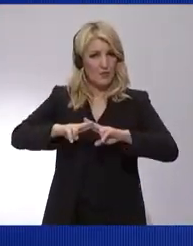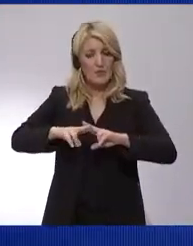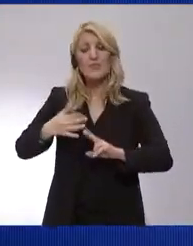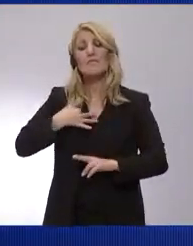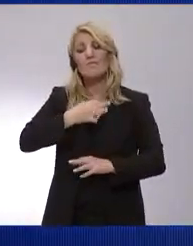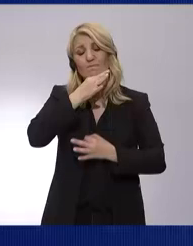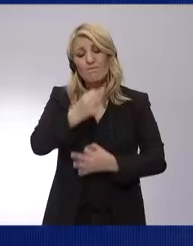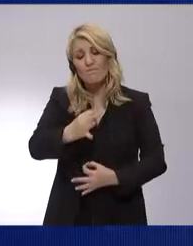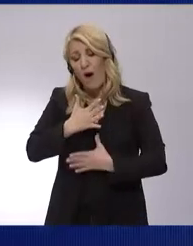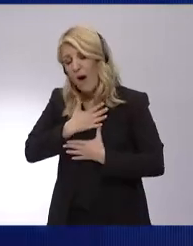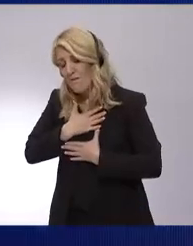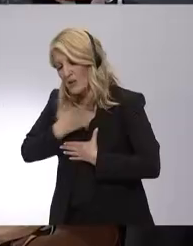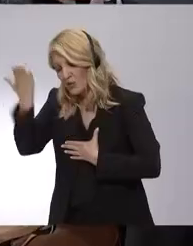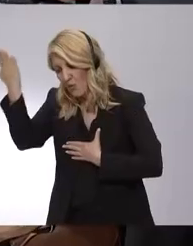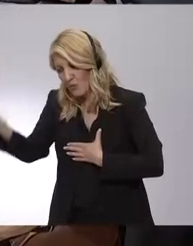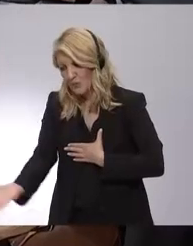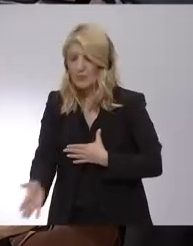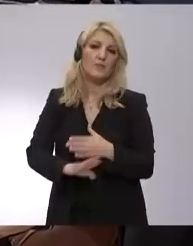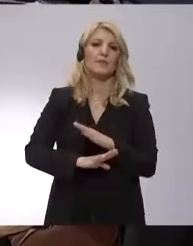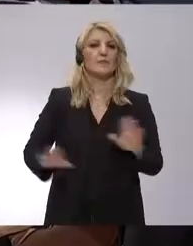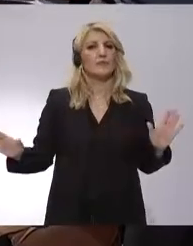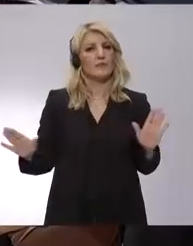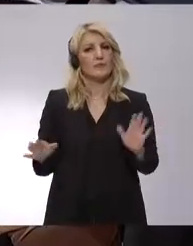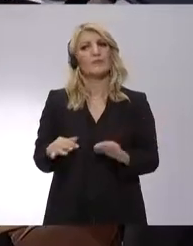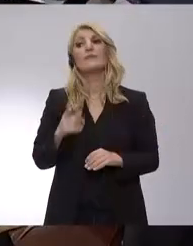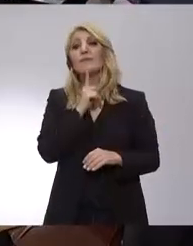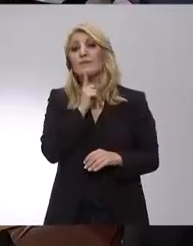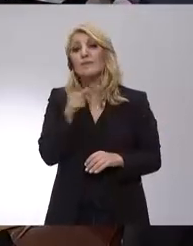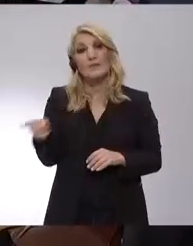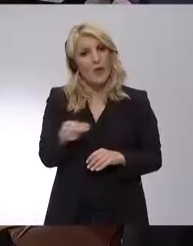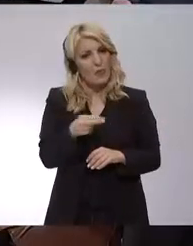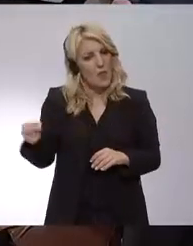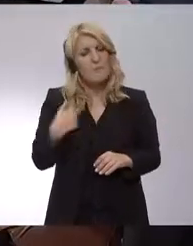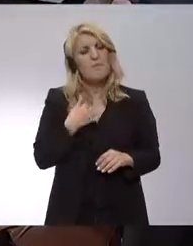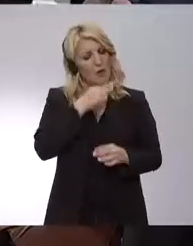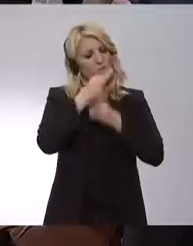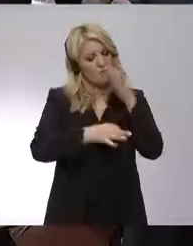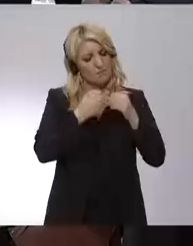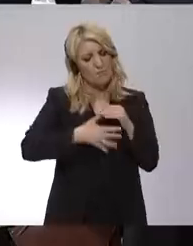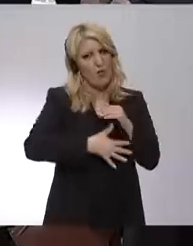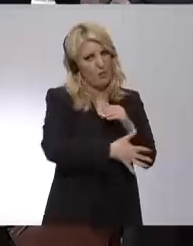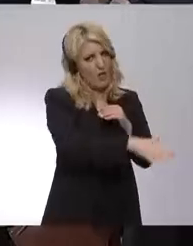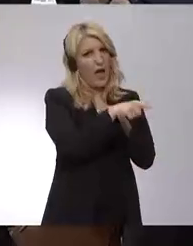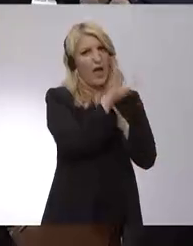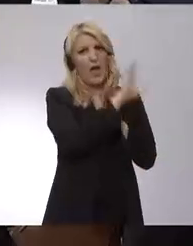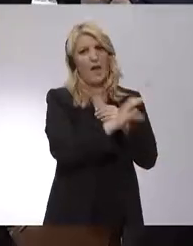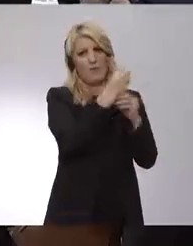in the European Parliament on this, so you even make the impossible things possible on the European level. Thank you so much. for doing so.